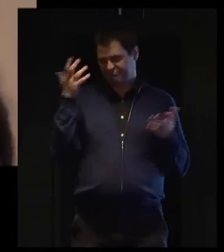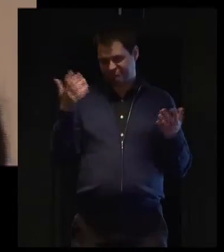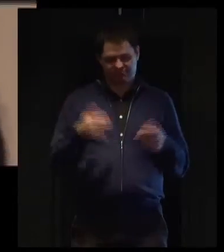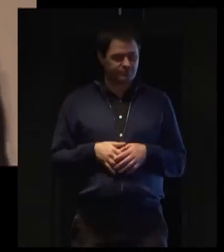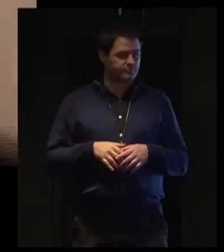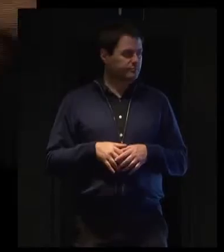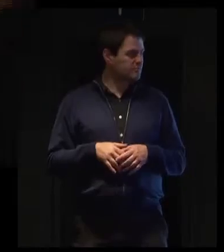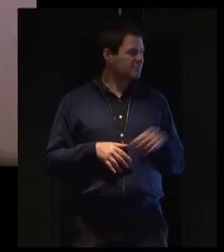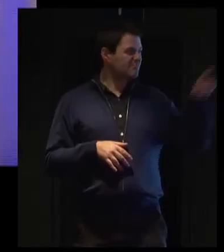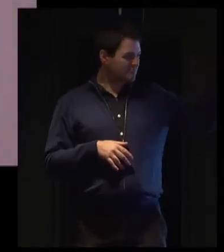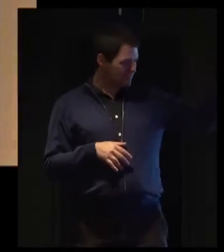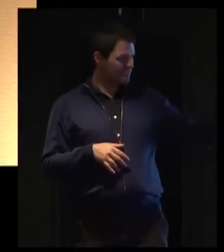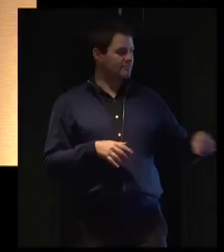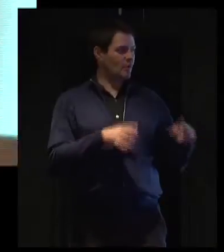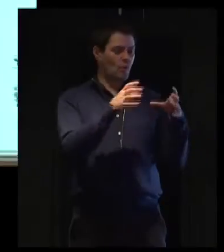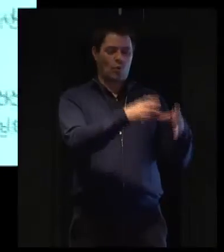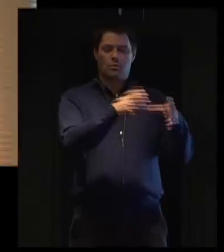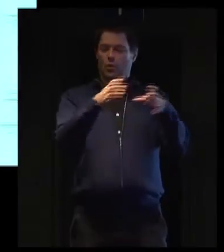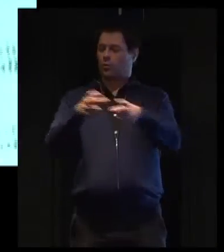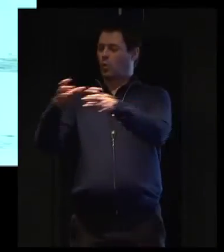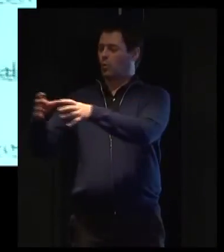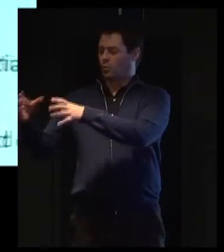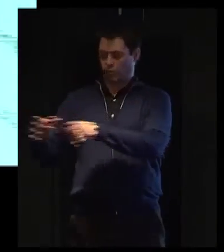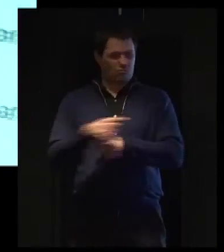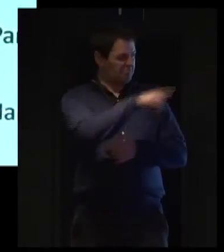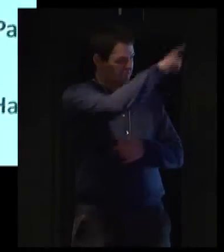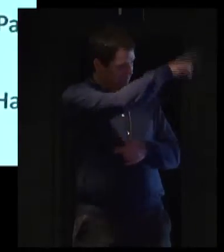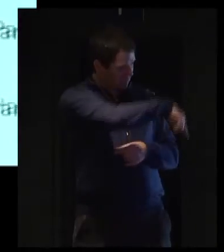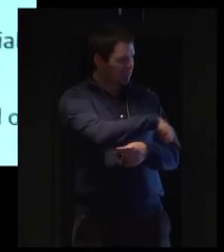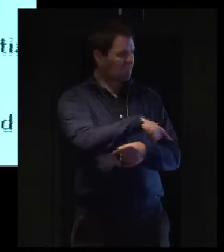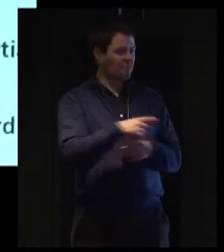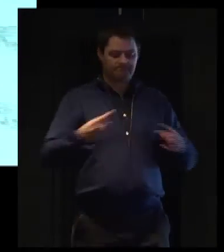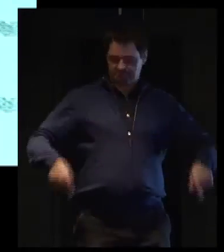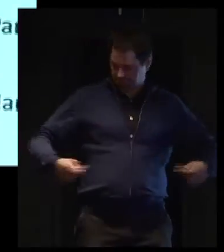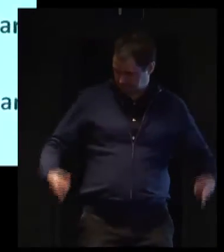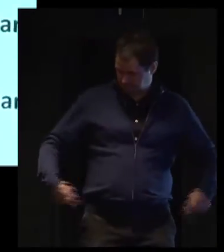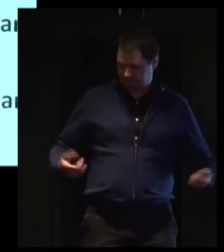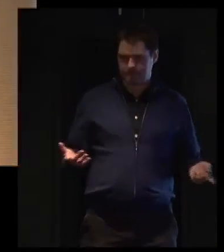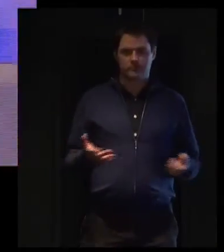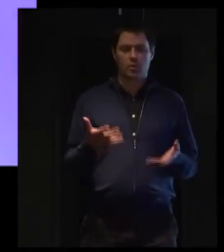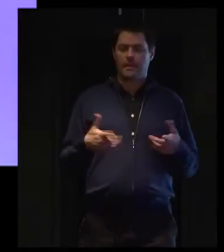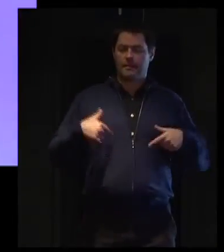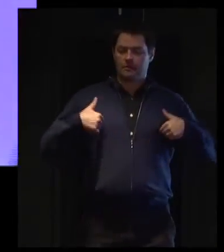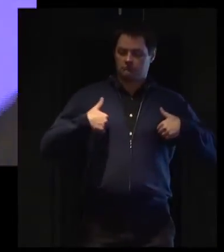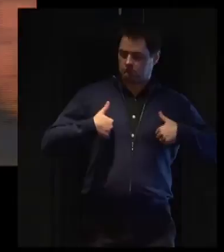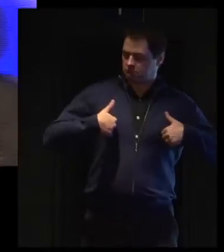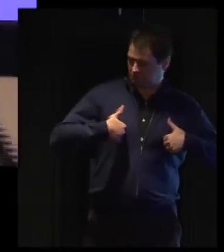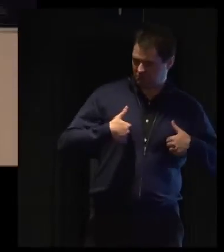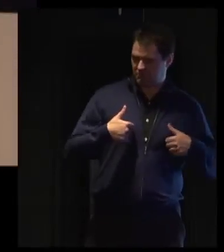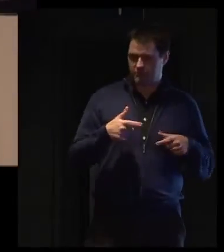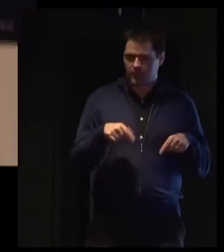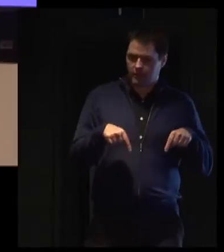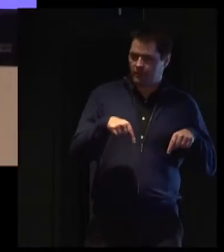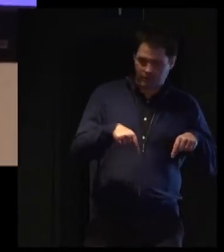just some of the core groups that you would be looking at. Supporters who use a wheelchair, supporters with a limited